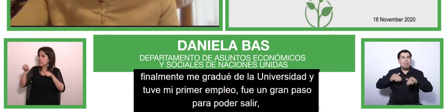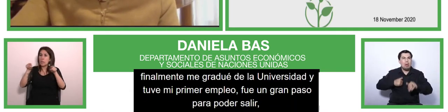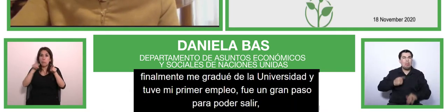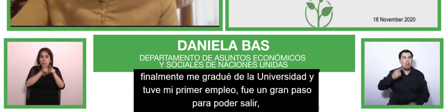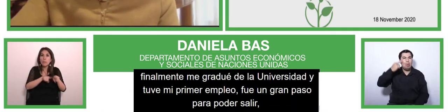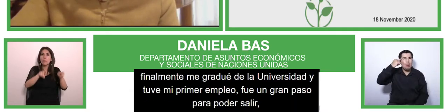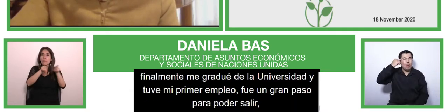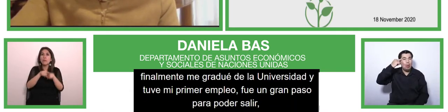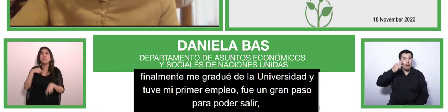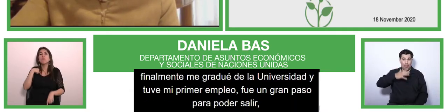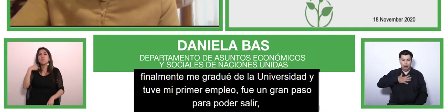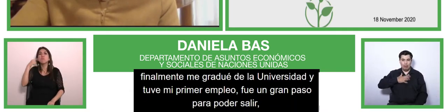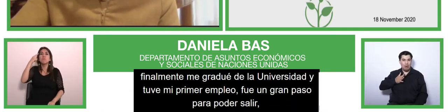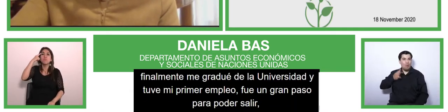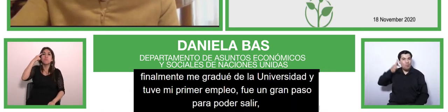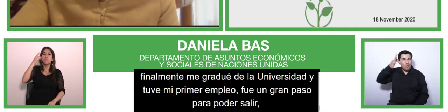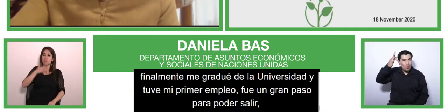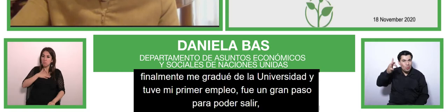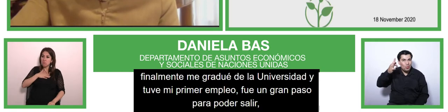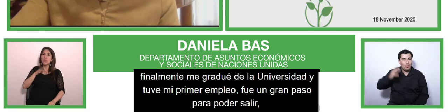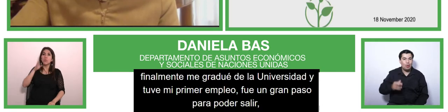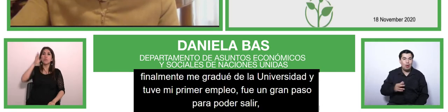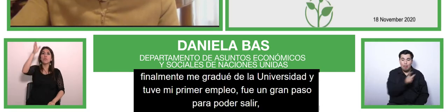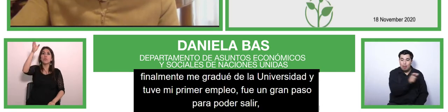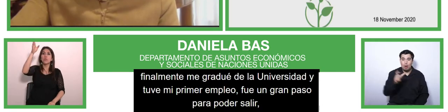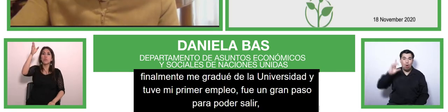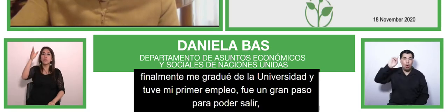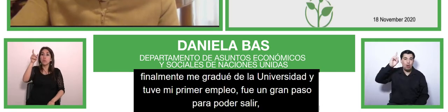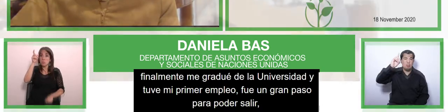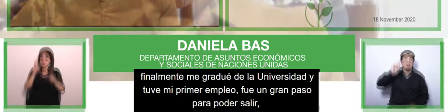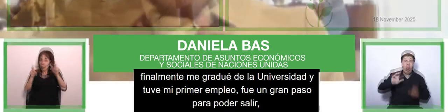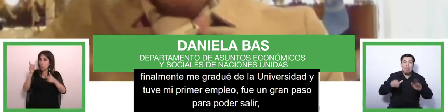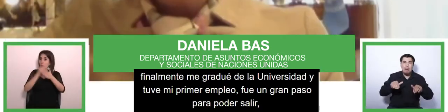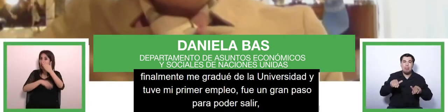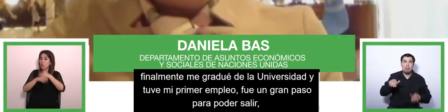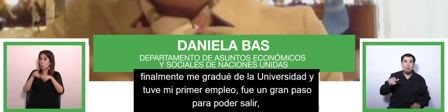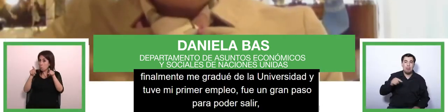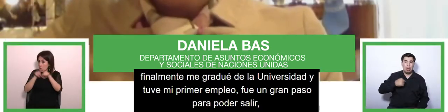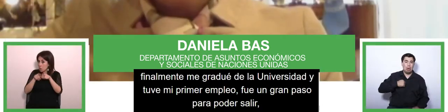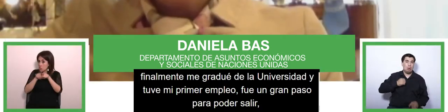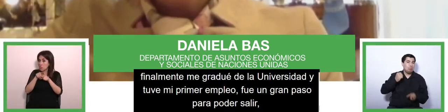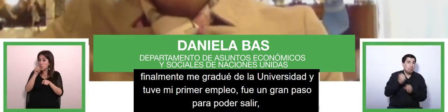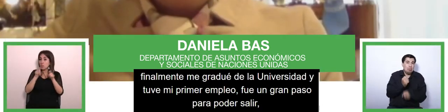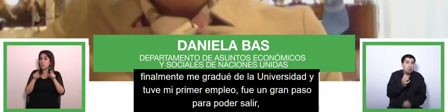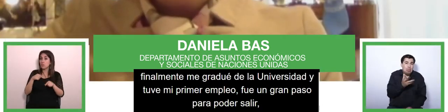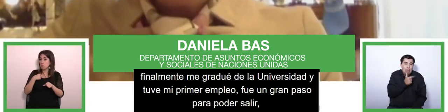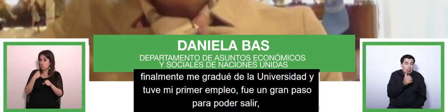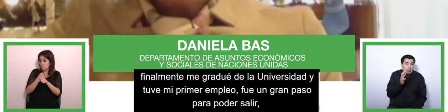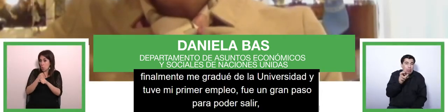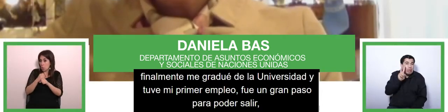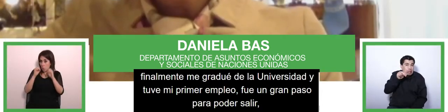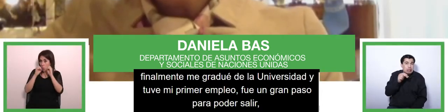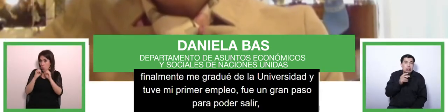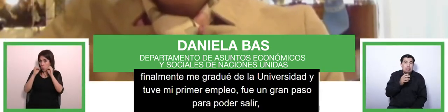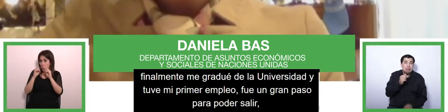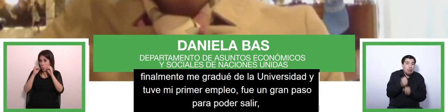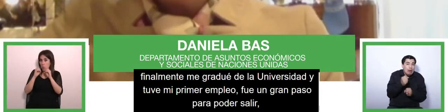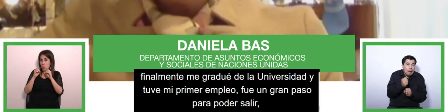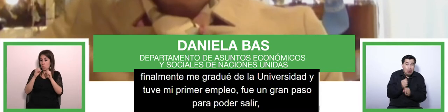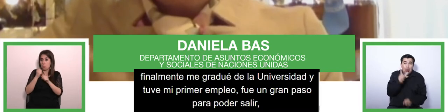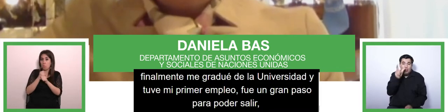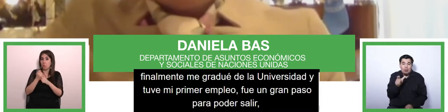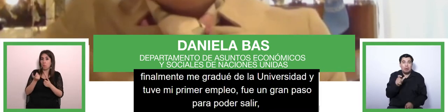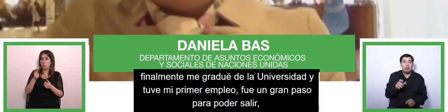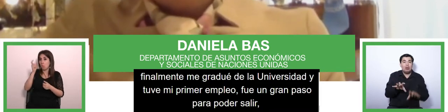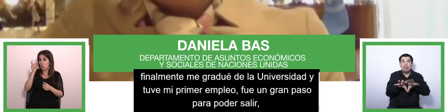persons with disabilities to be either unemployed poor isolated closed in institutions or at